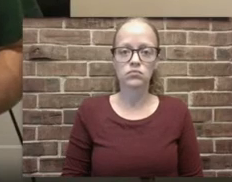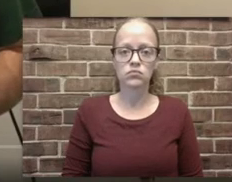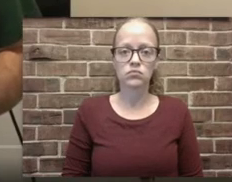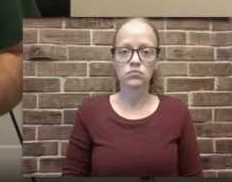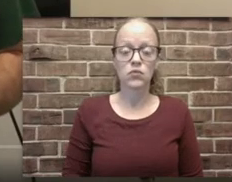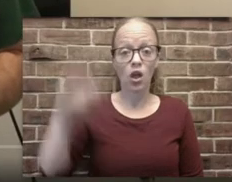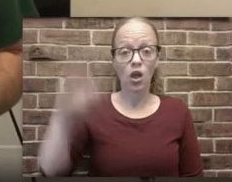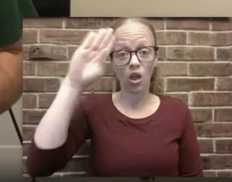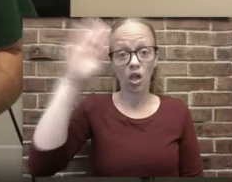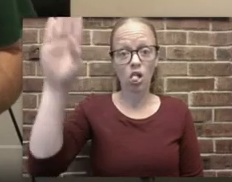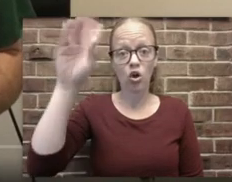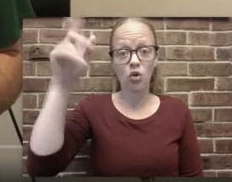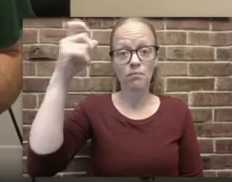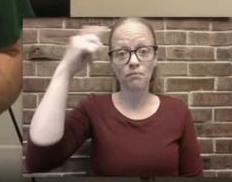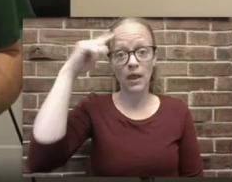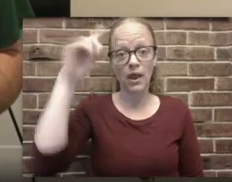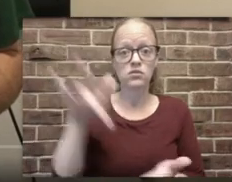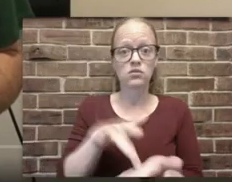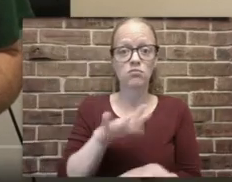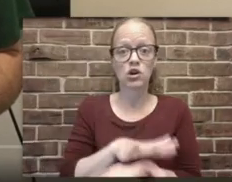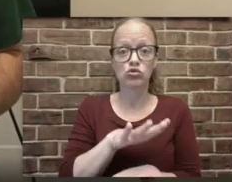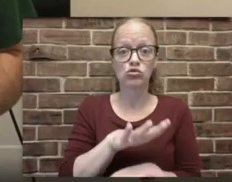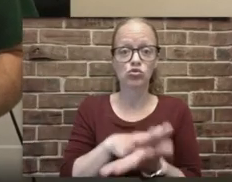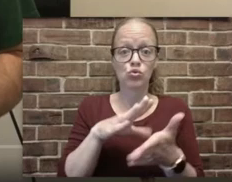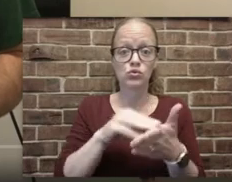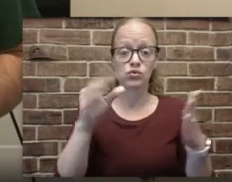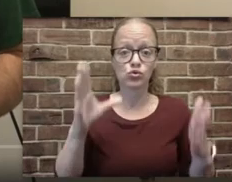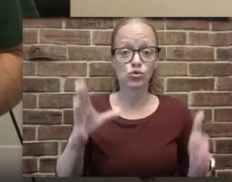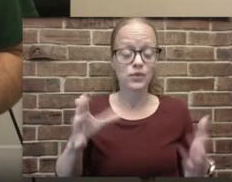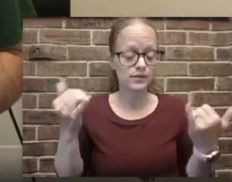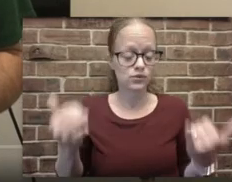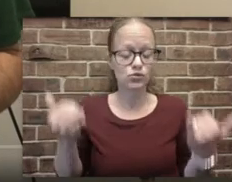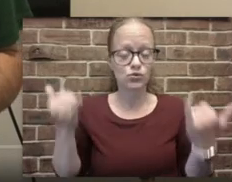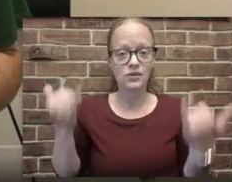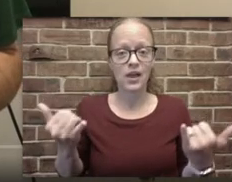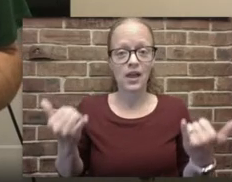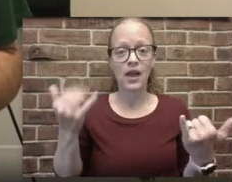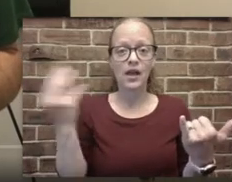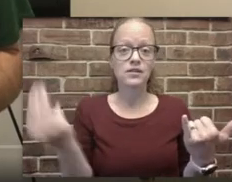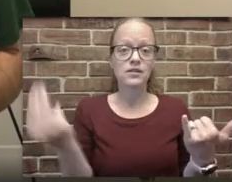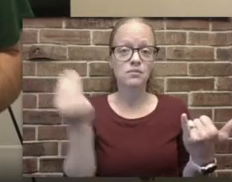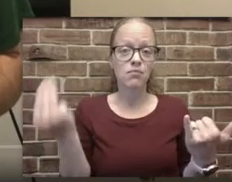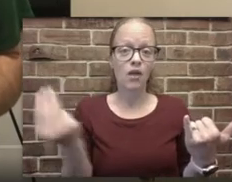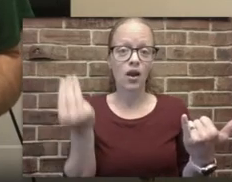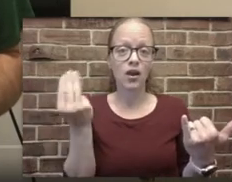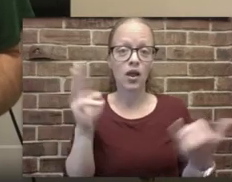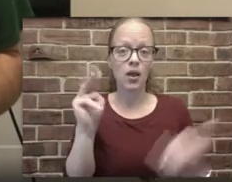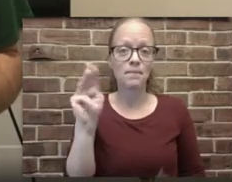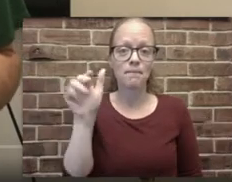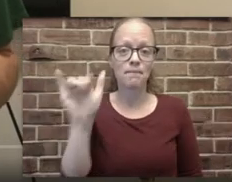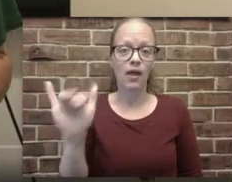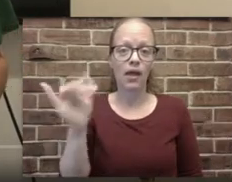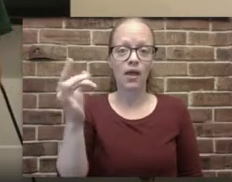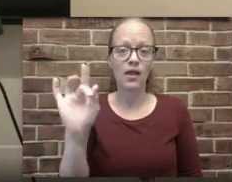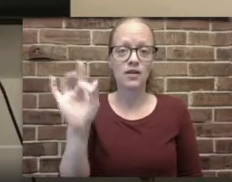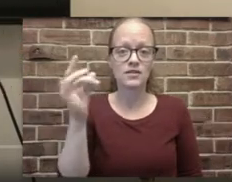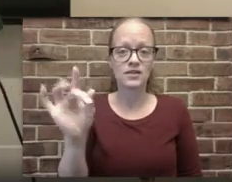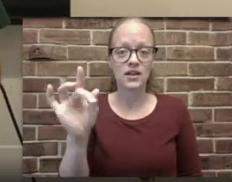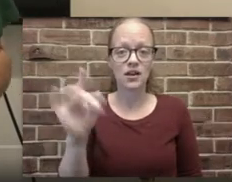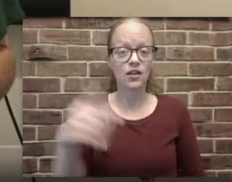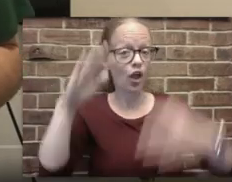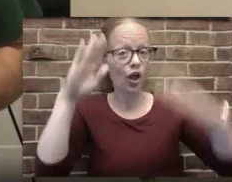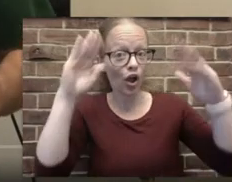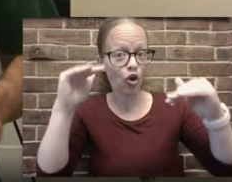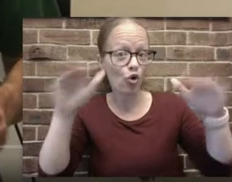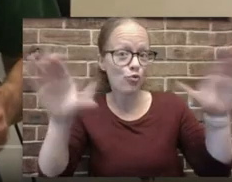Hello, Madison Middle School students. You should be seeing this on Monday, May 18. Hope you're all doing well. Just wanted to